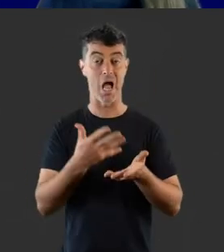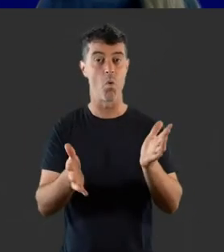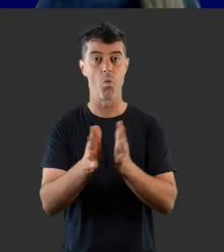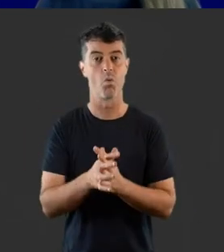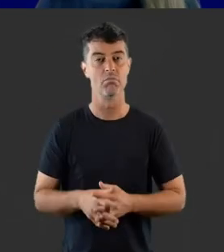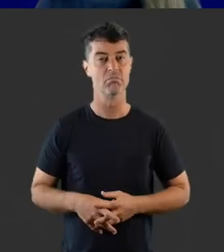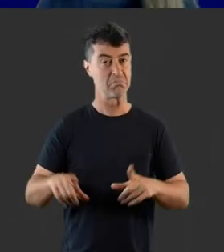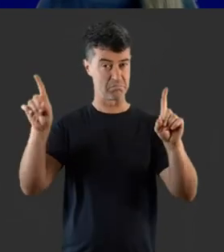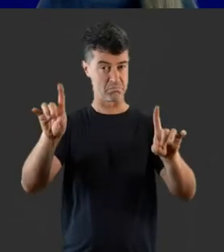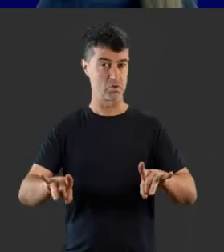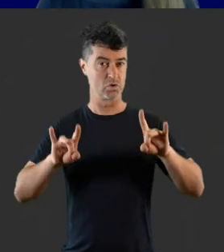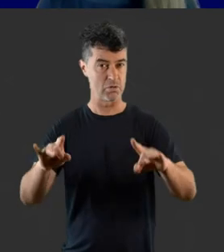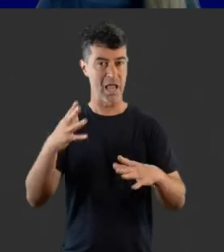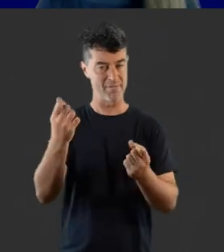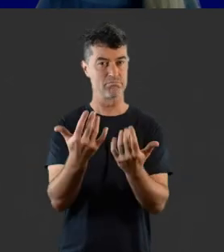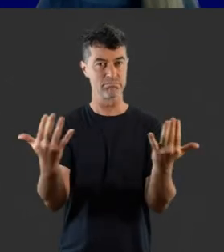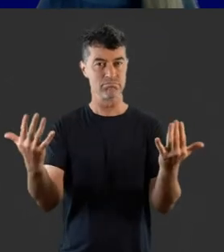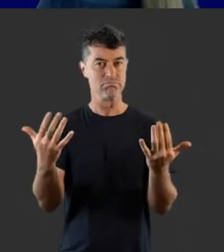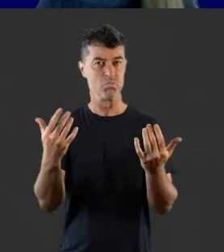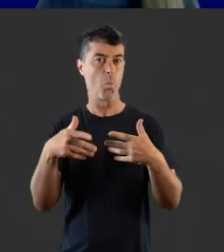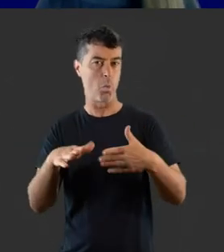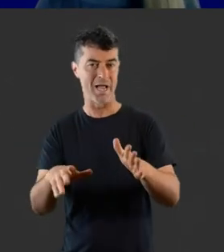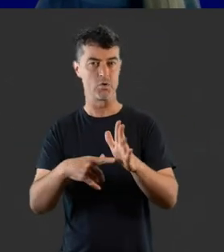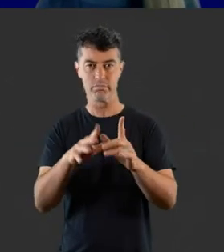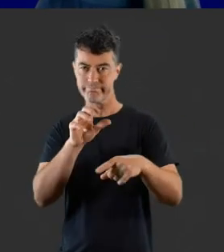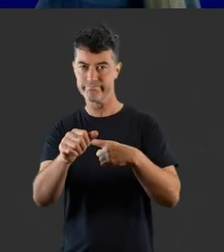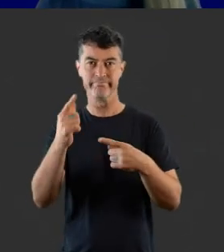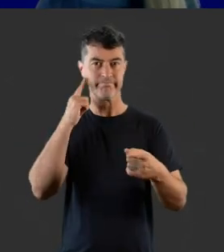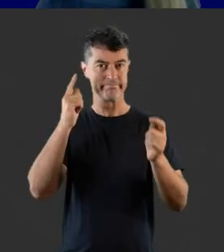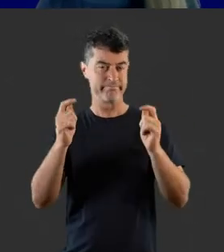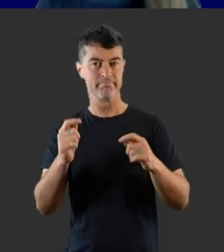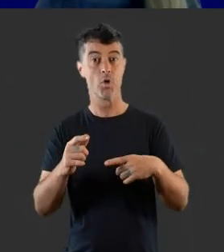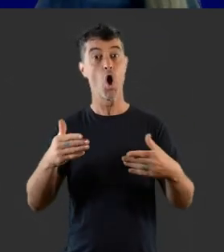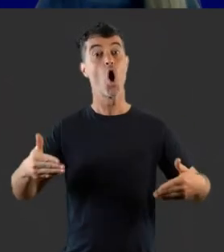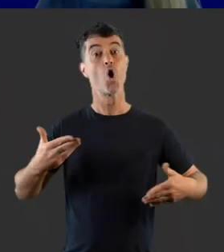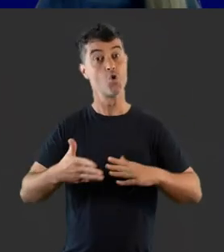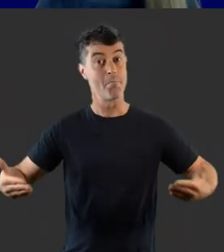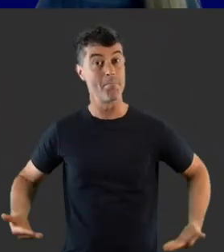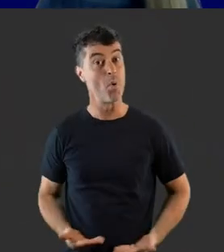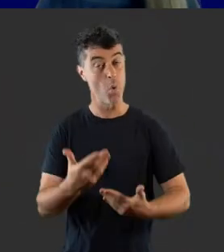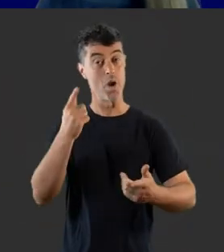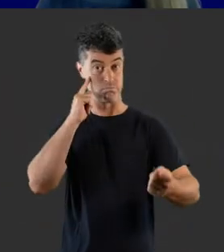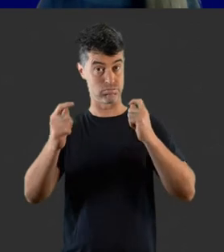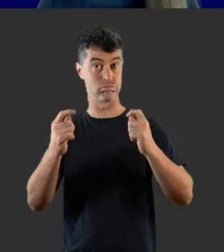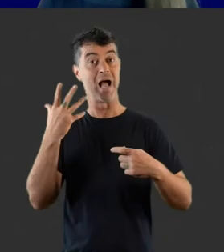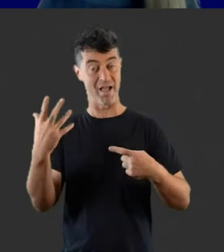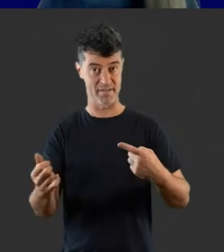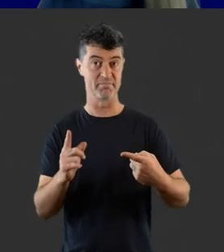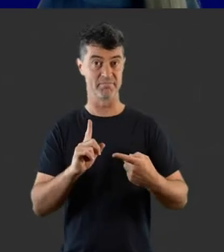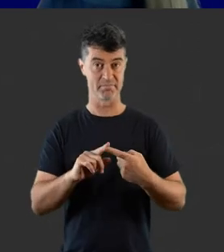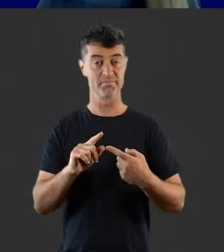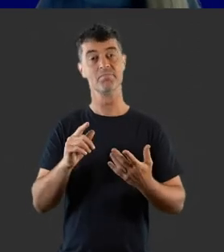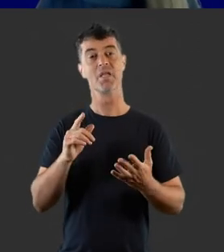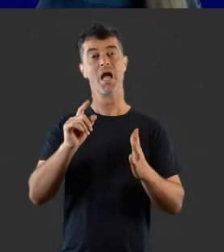Currently in Australia, there are several measures to help detect hearing loss in children. All newborns are offered a hearing screening